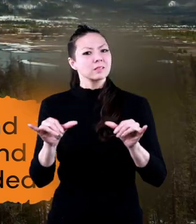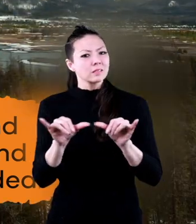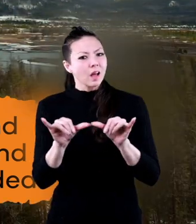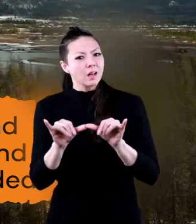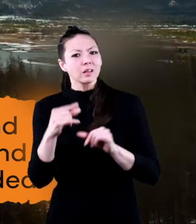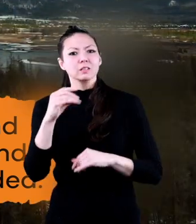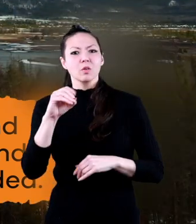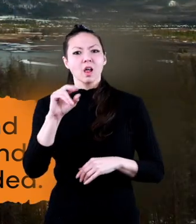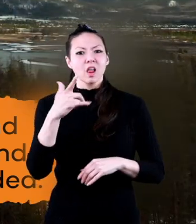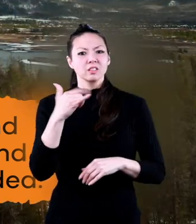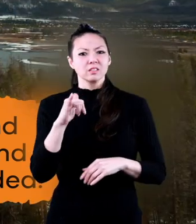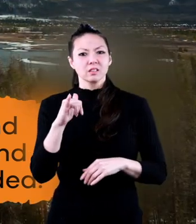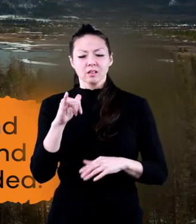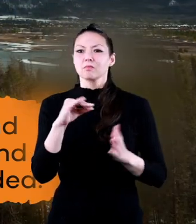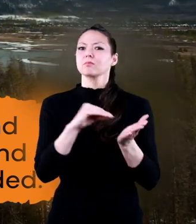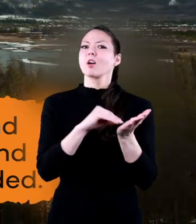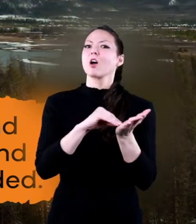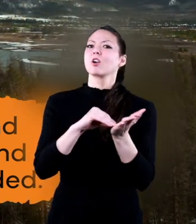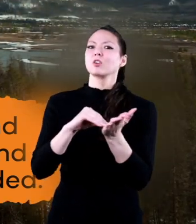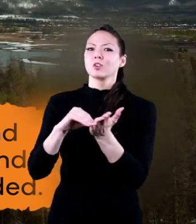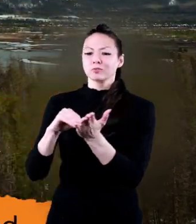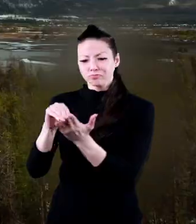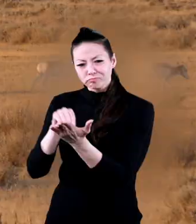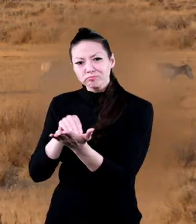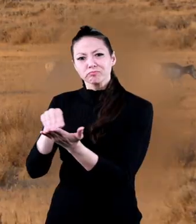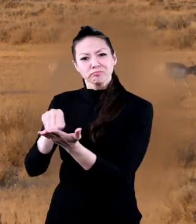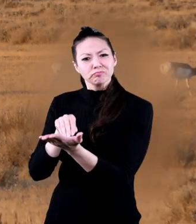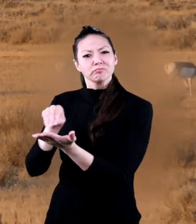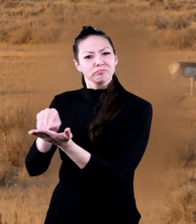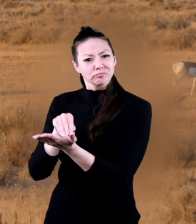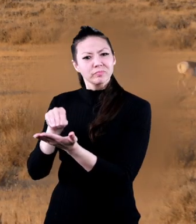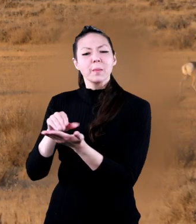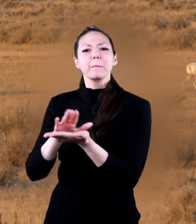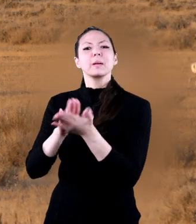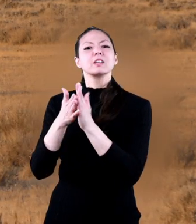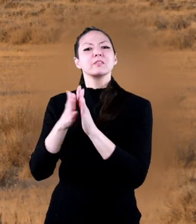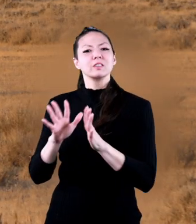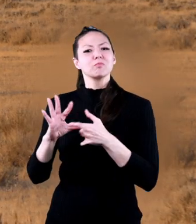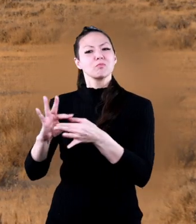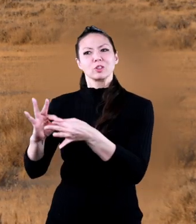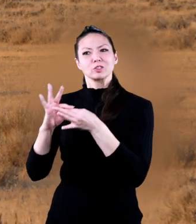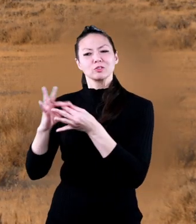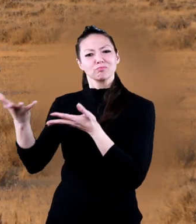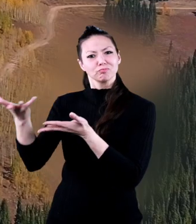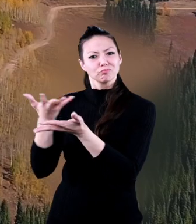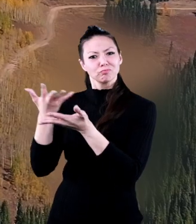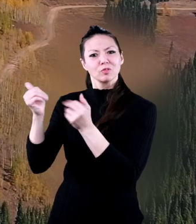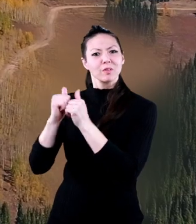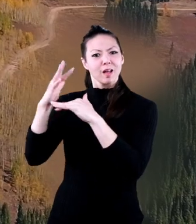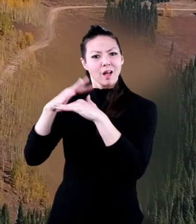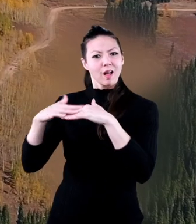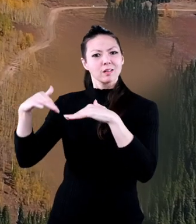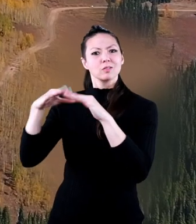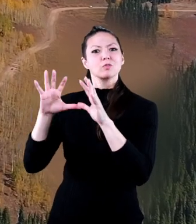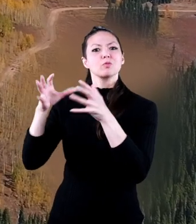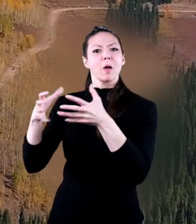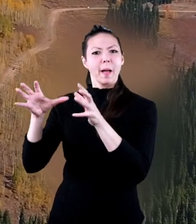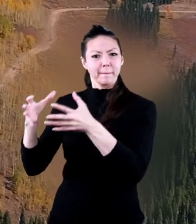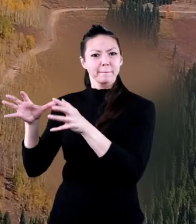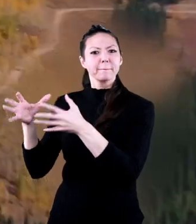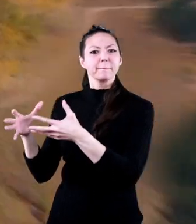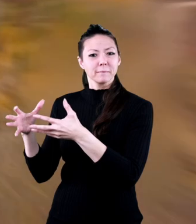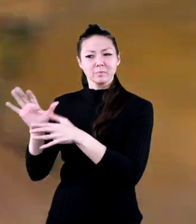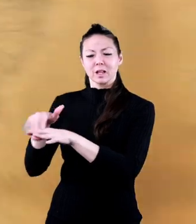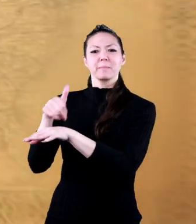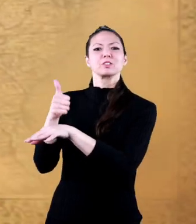size, and geology were recorded. Mostly peaceful relationships with indigenous tribes were also